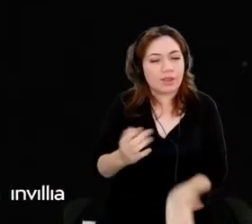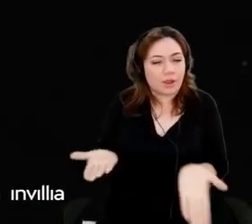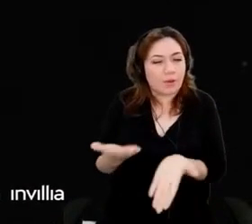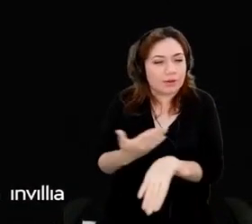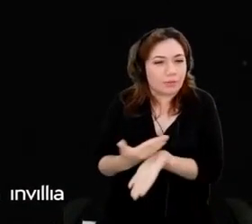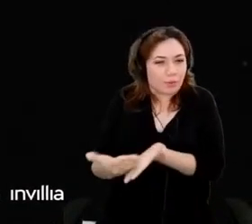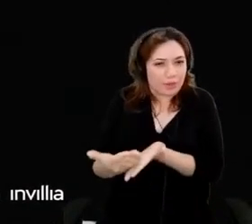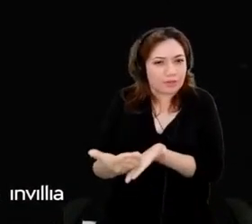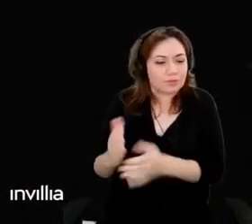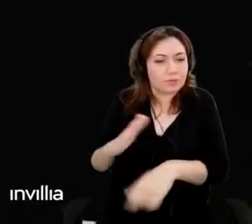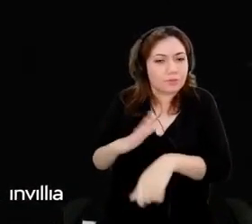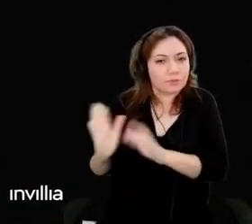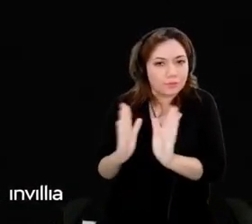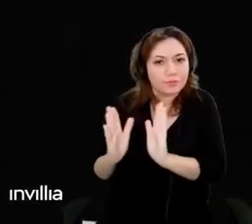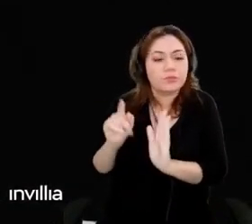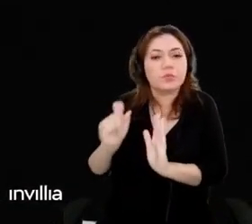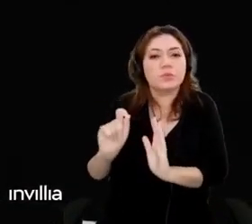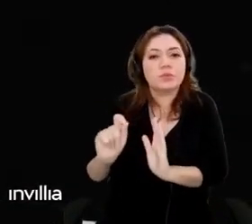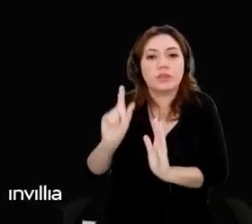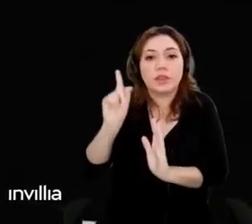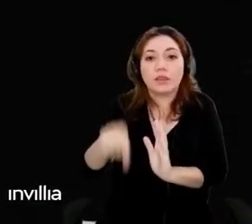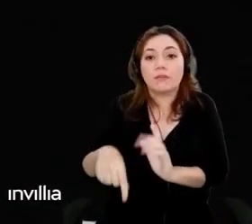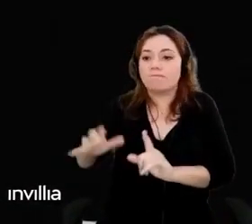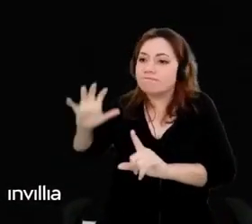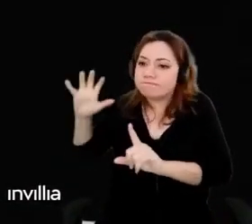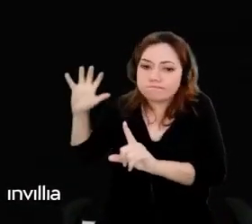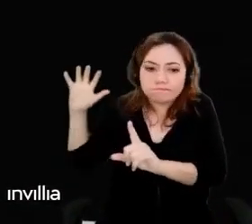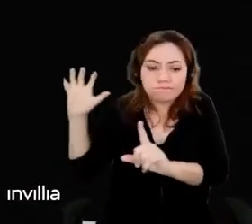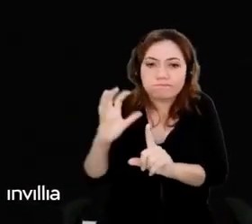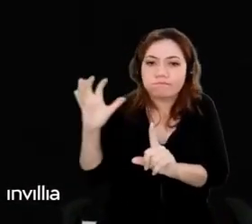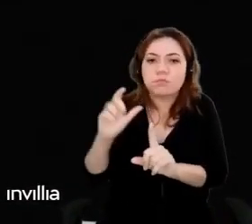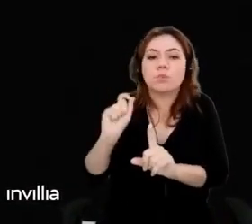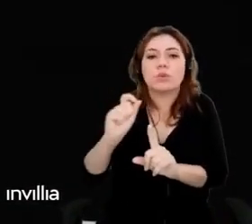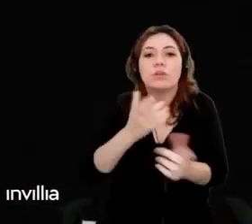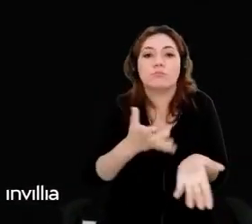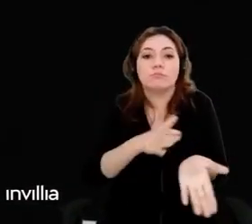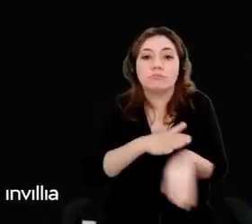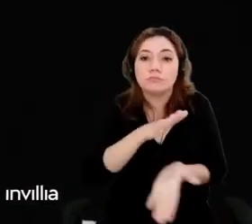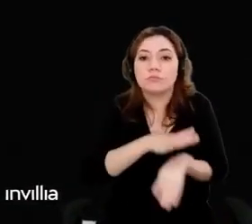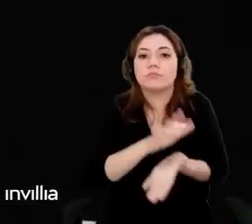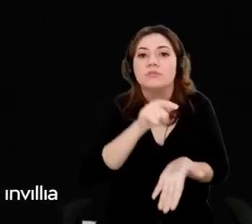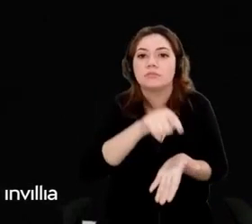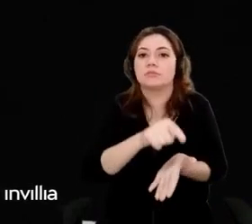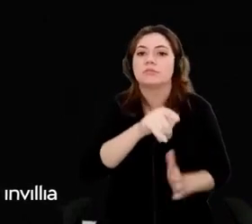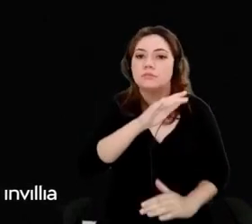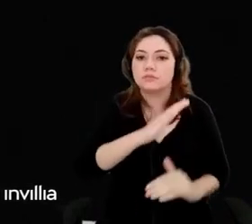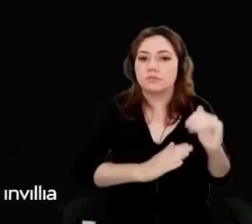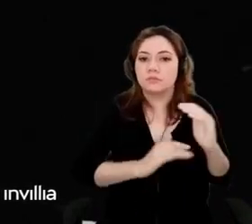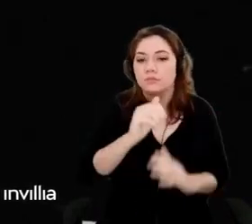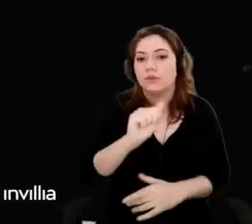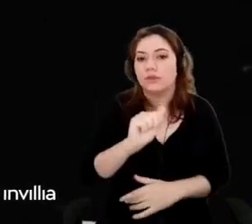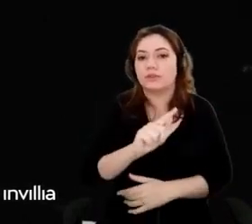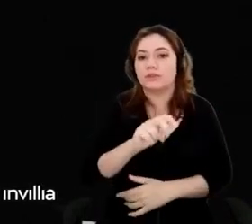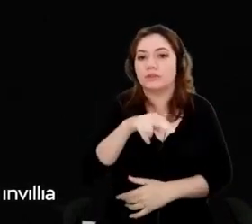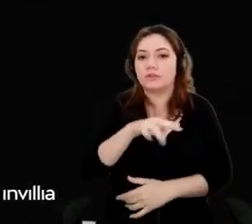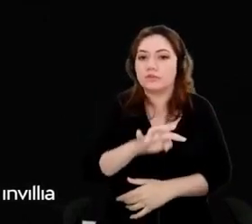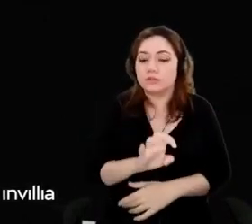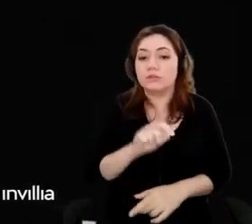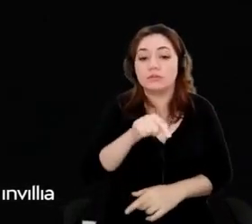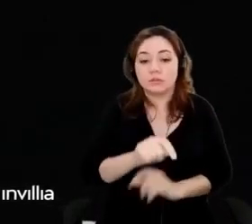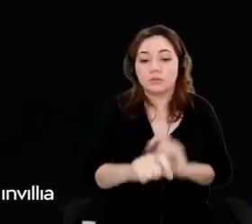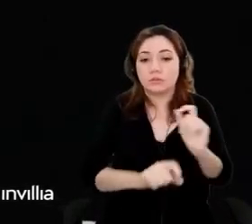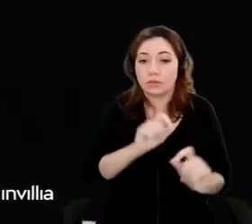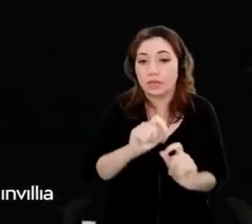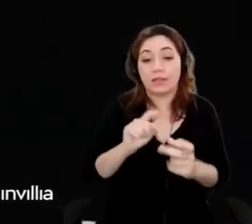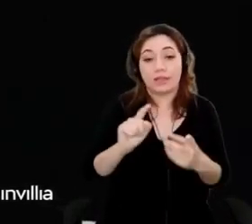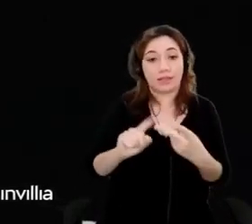impact in their productivity in building agents, which SmithOS achieves by